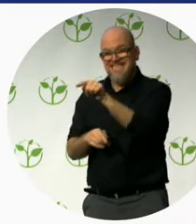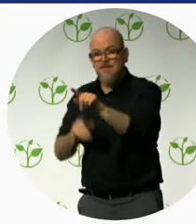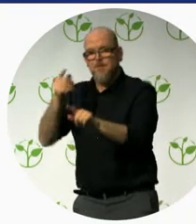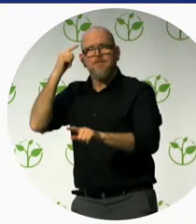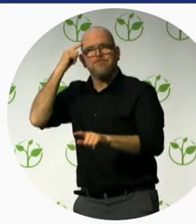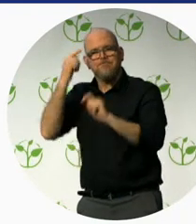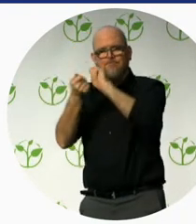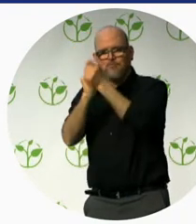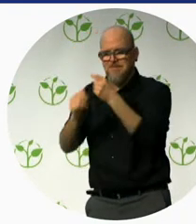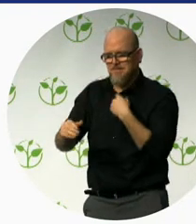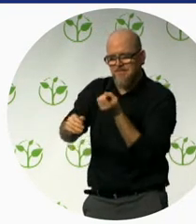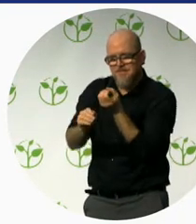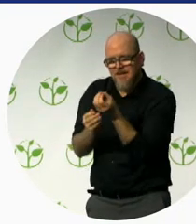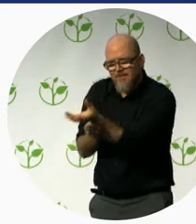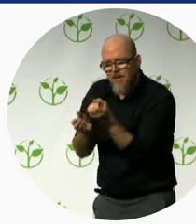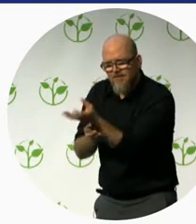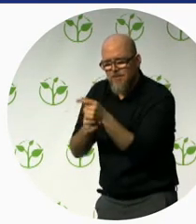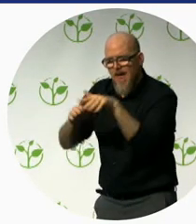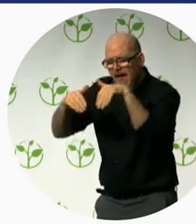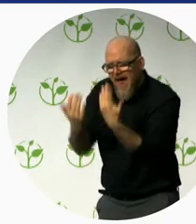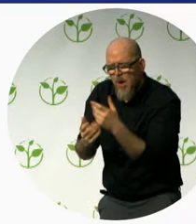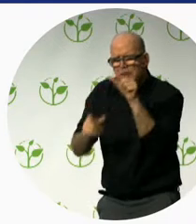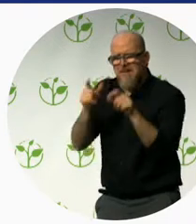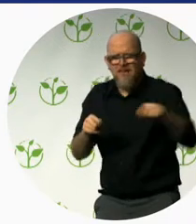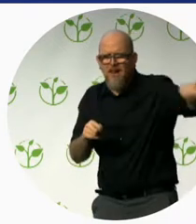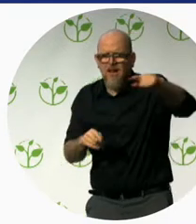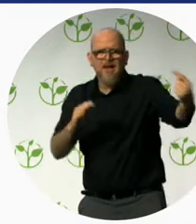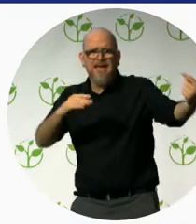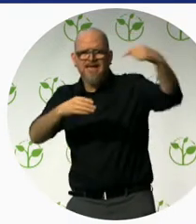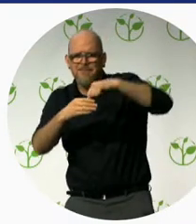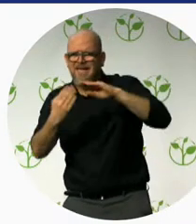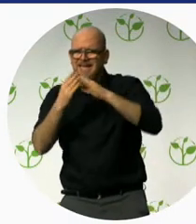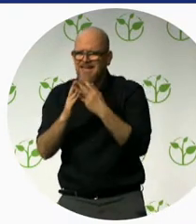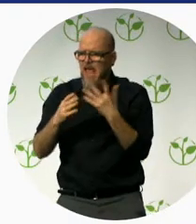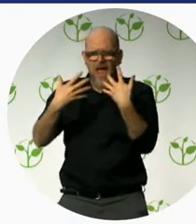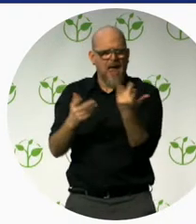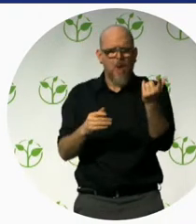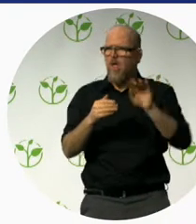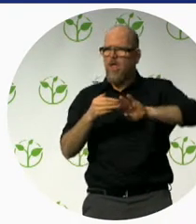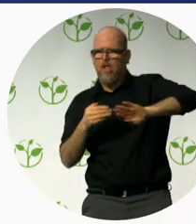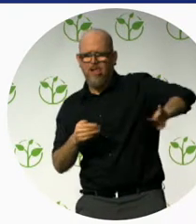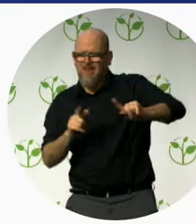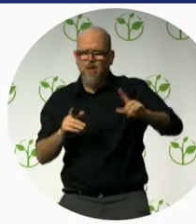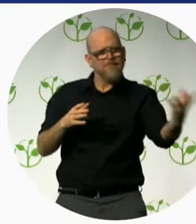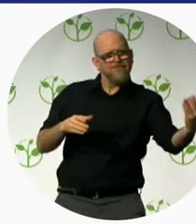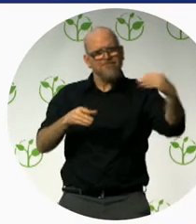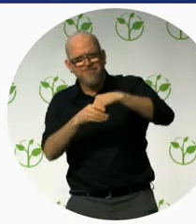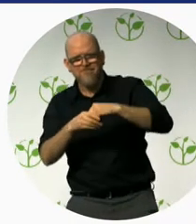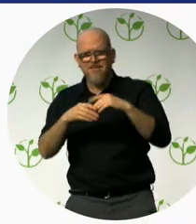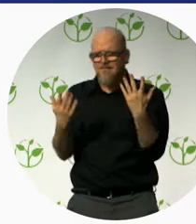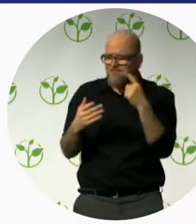there with you on the route. know the project. So they continue to remember that for other projects.